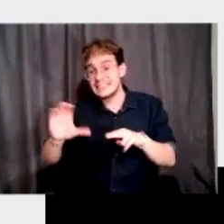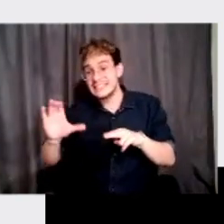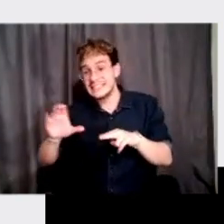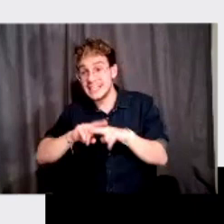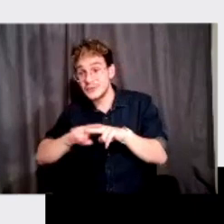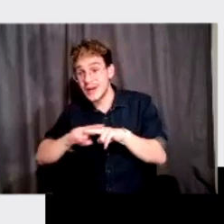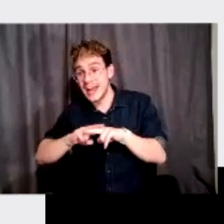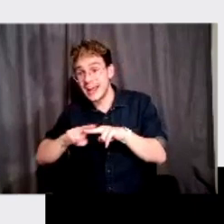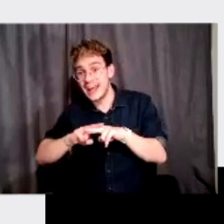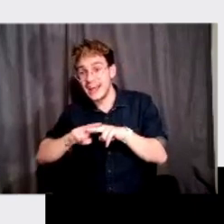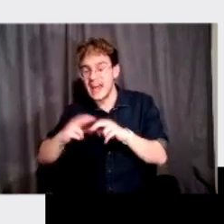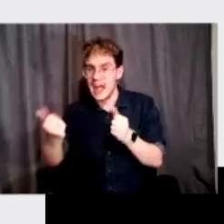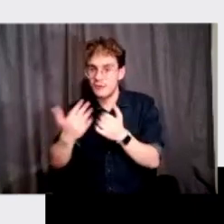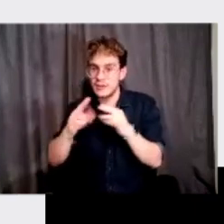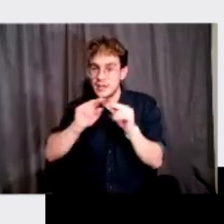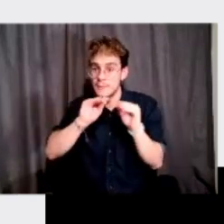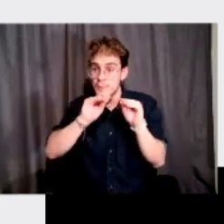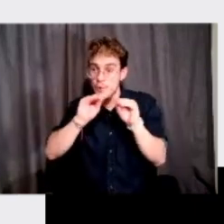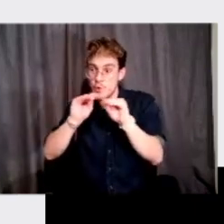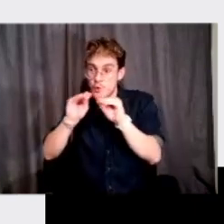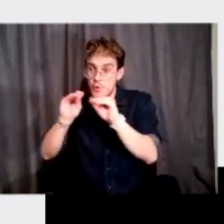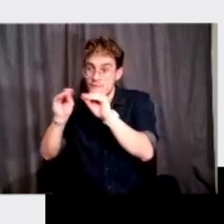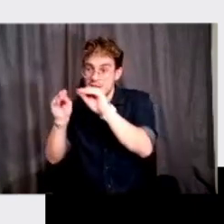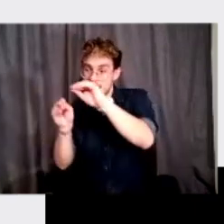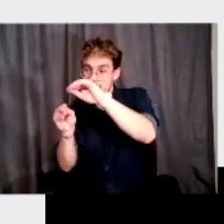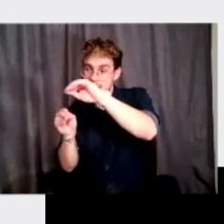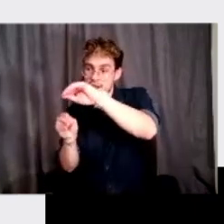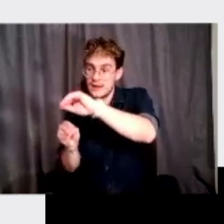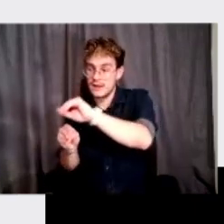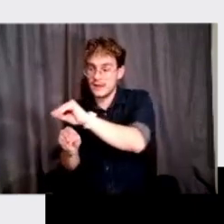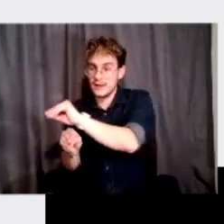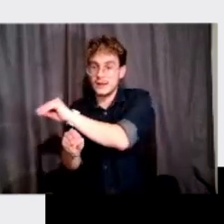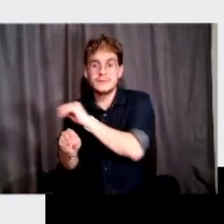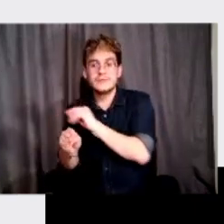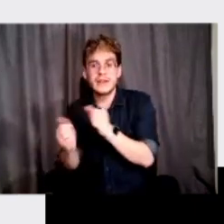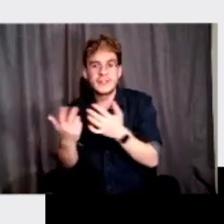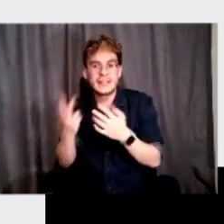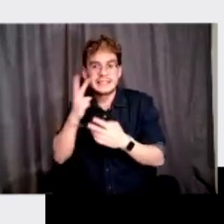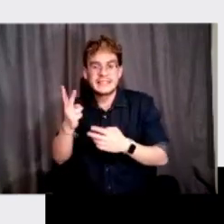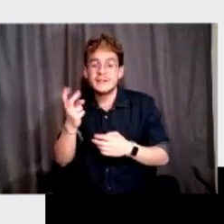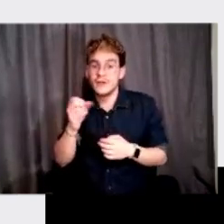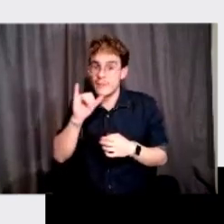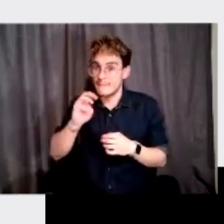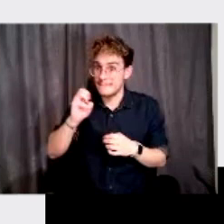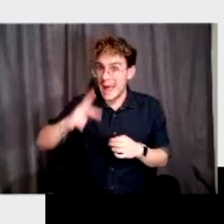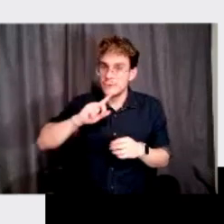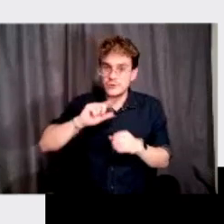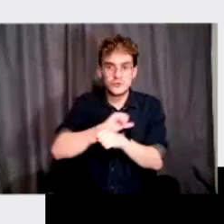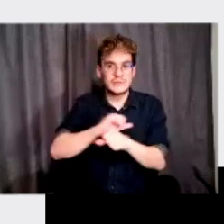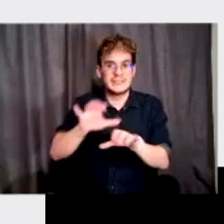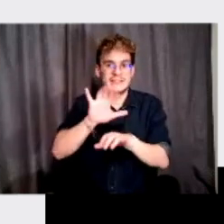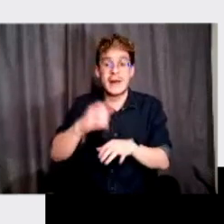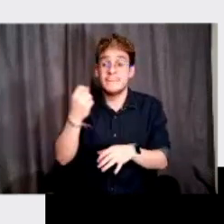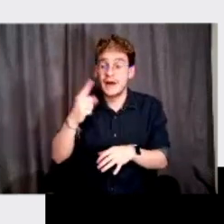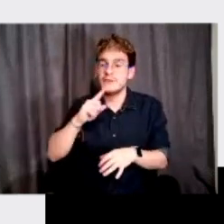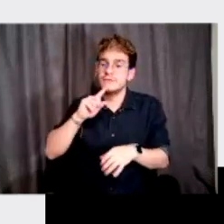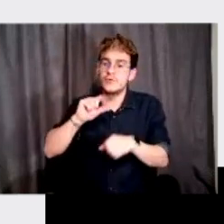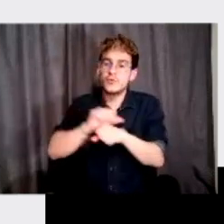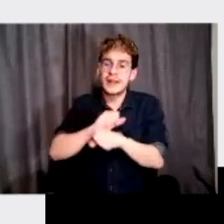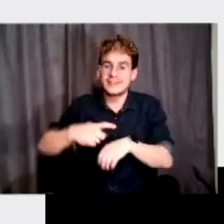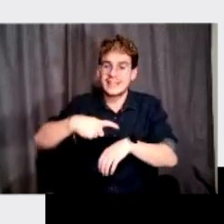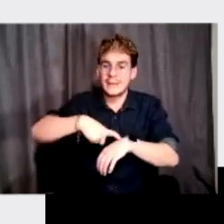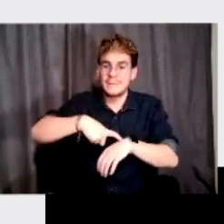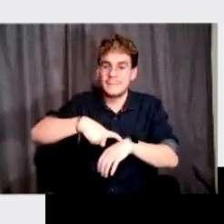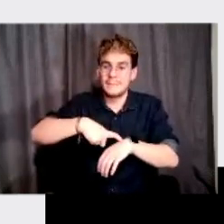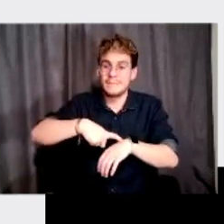and things moving and going through different, uh, tracks and so forth. So that's what the map really does, but it does in real time, right here. We